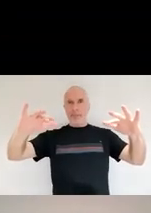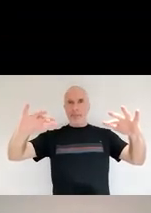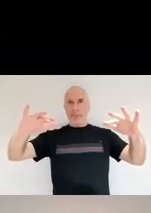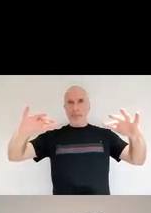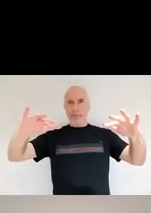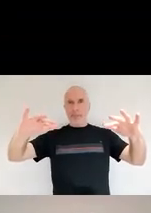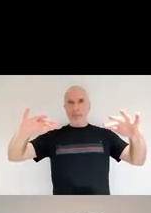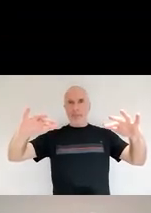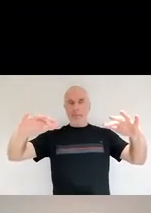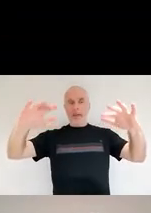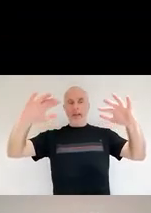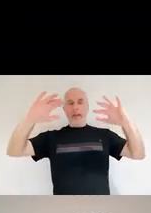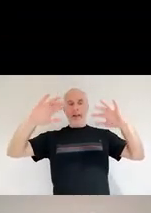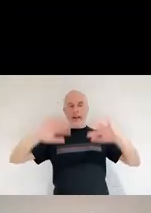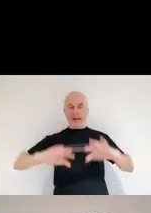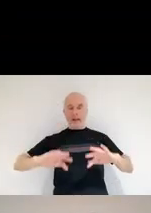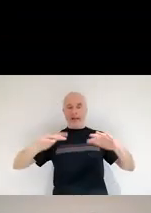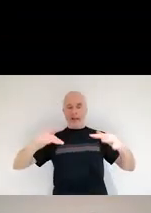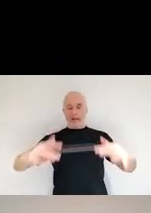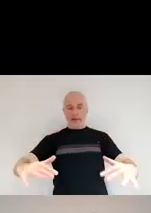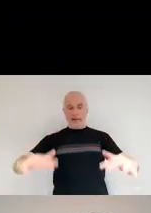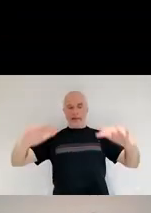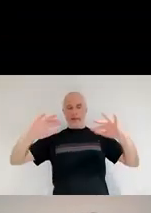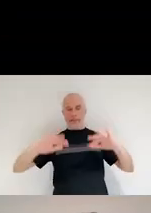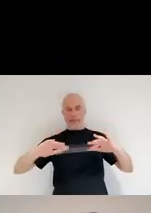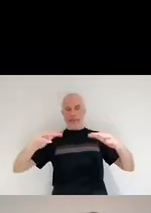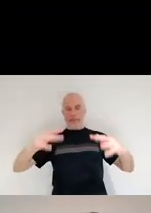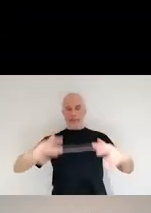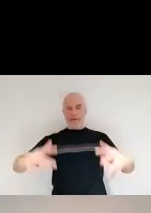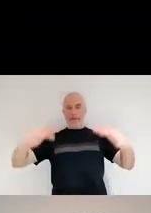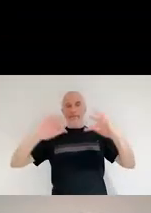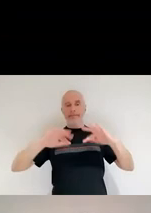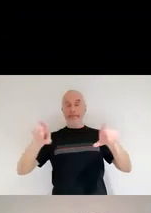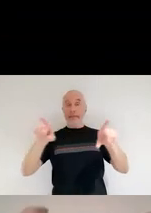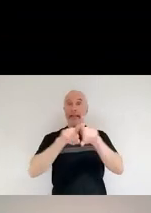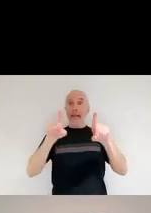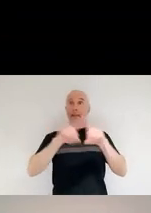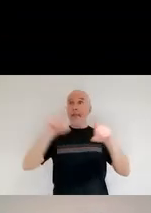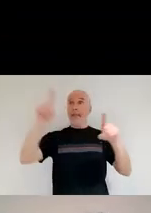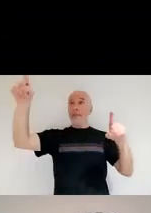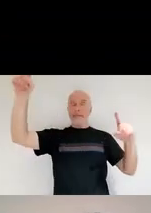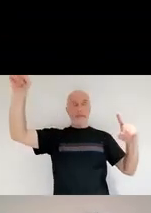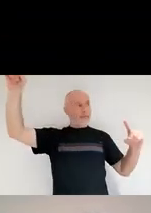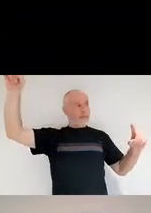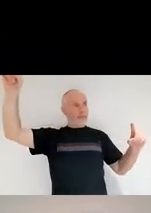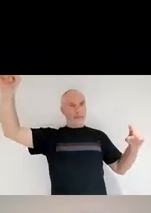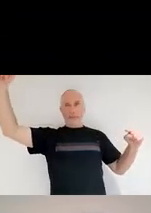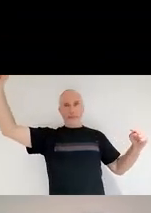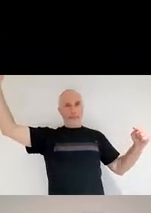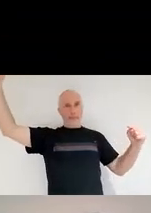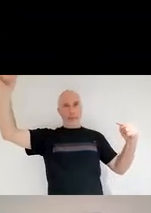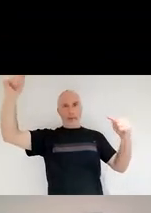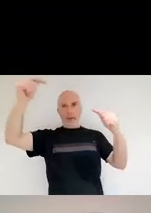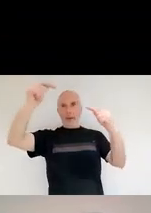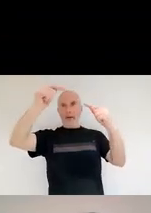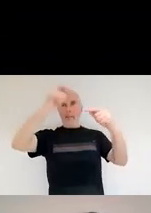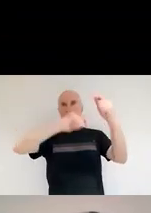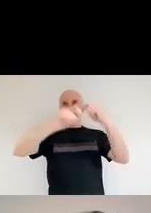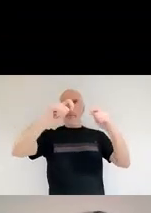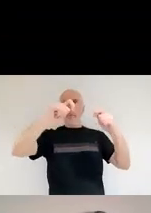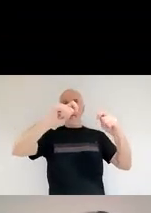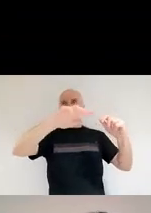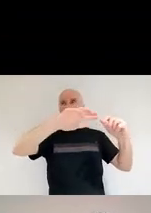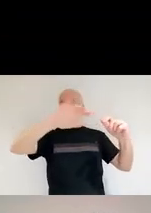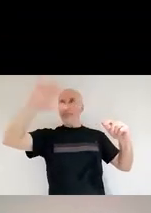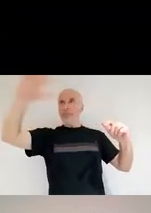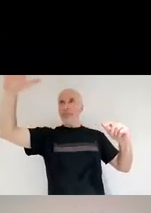falling back on the person that is driving the snow plow, right? So you have this kind of backward shock wave. And